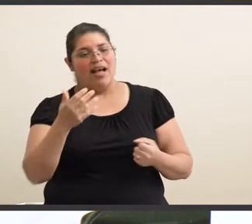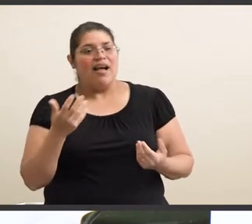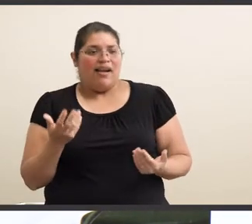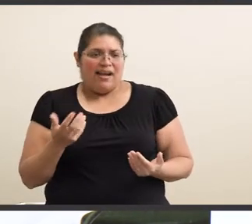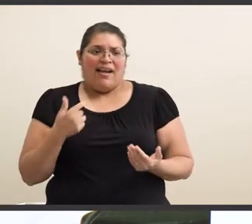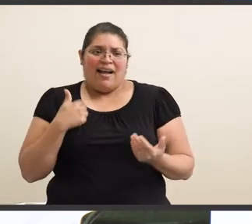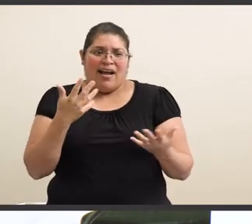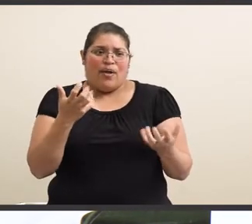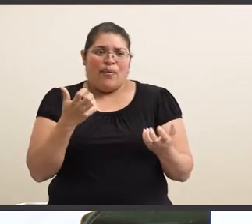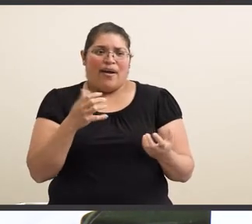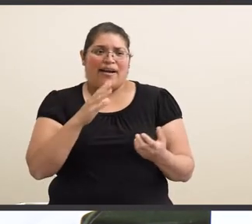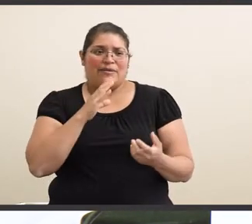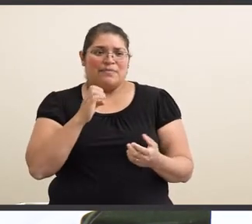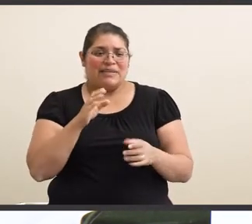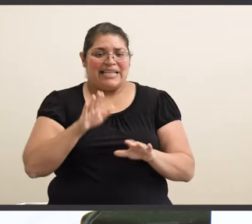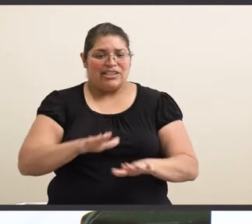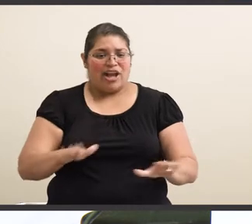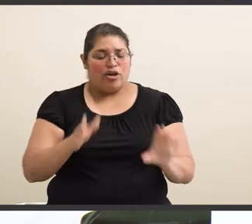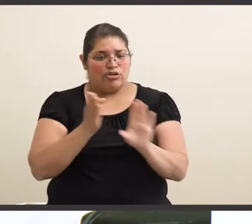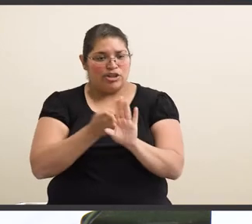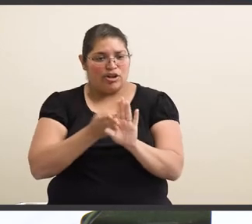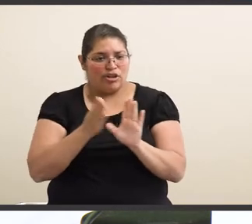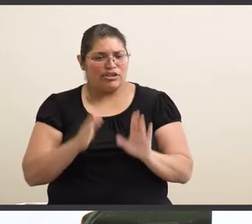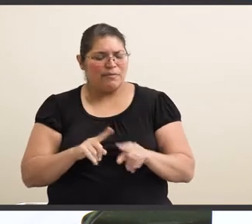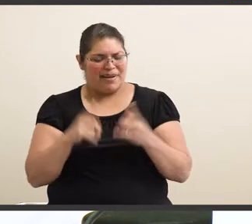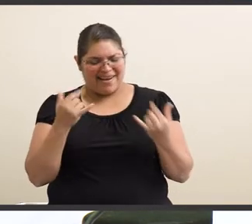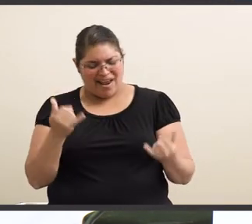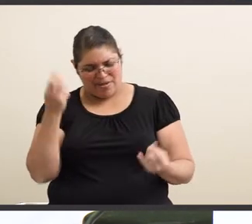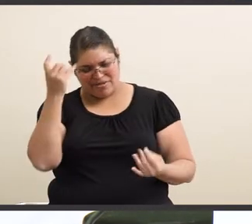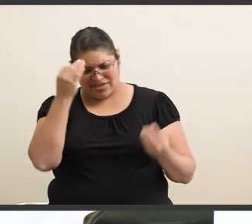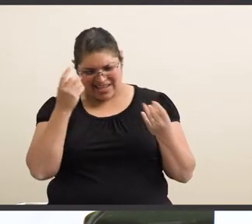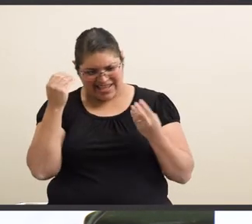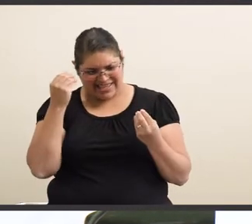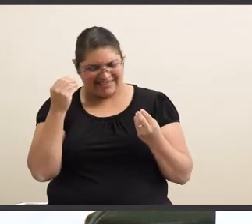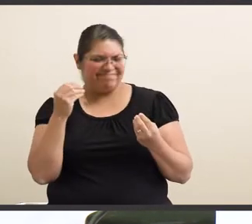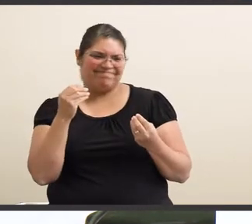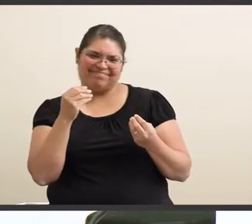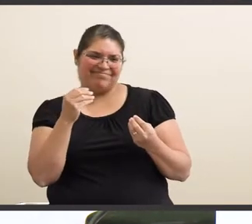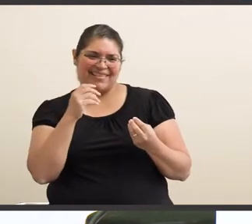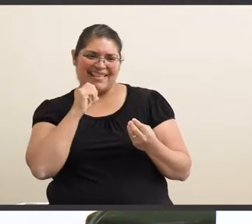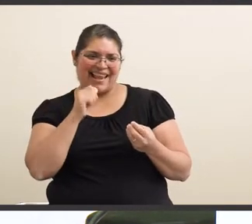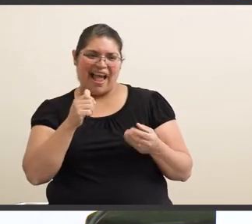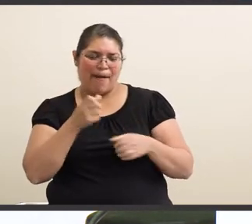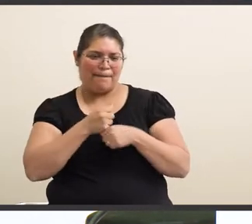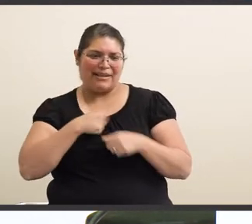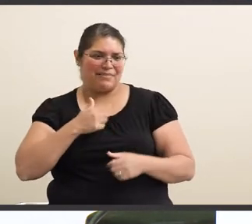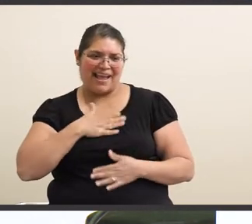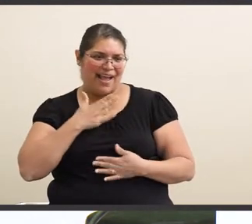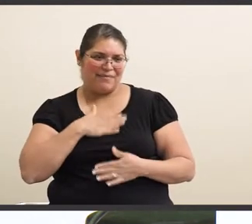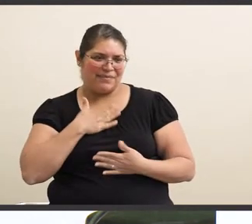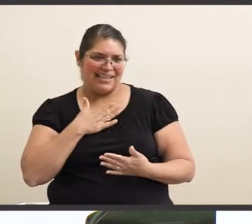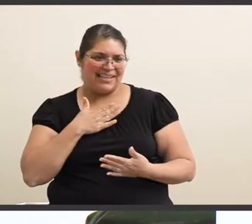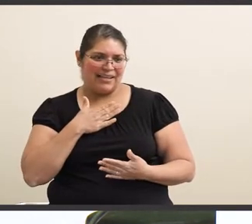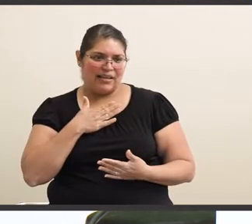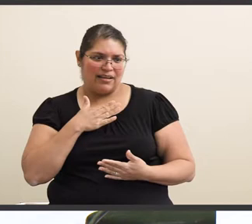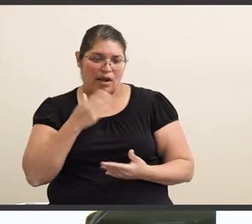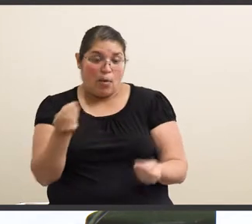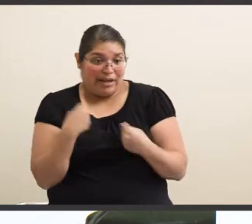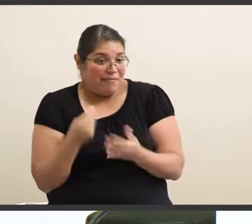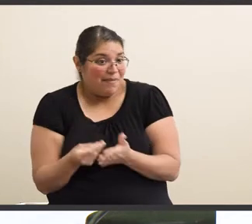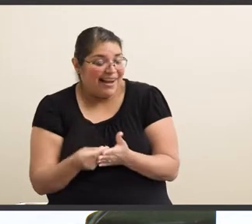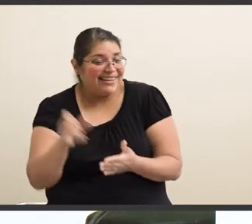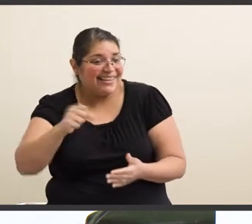I wanted to be a child psychologist, but now thinking about it, that's not gonna make me happy. It won't give me money, right?